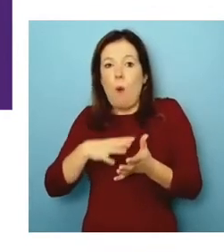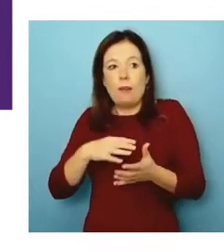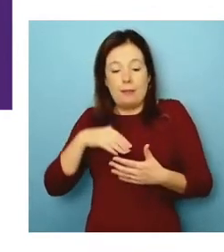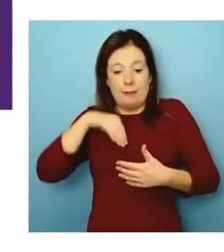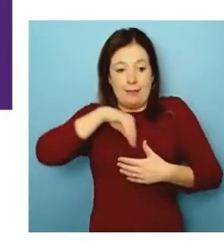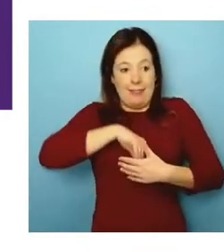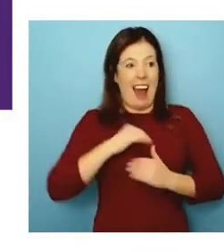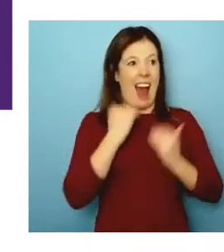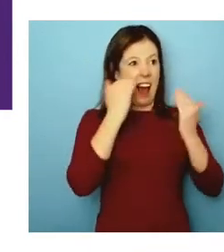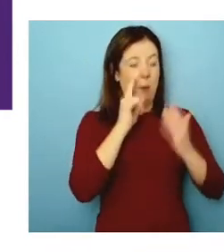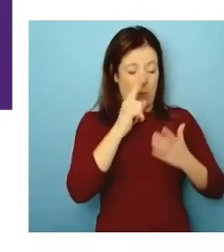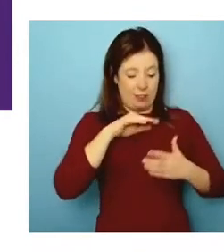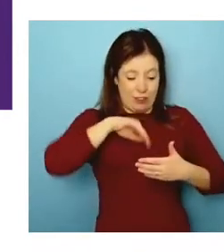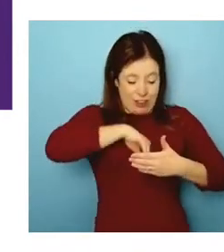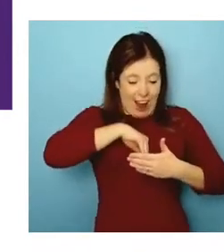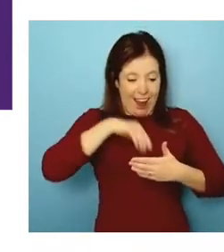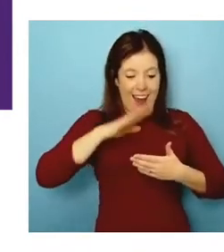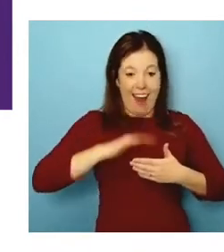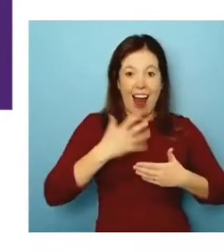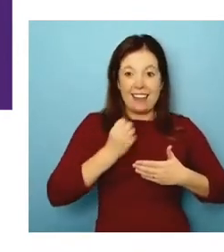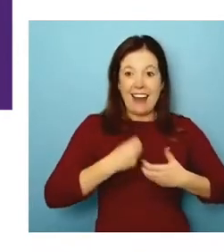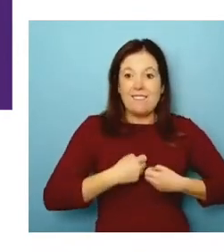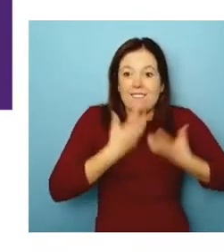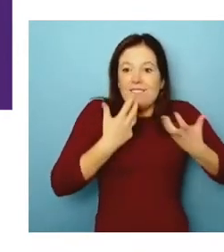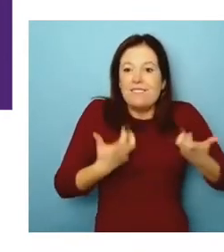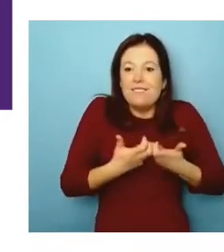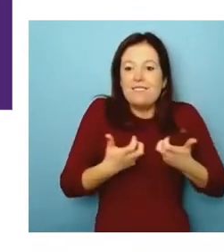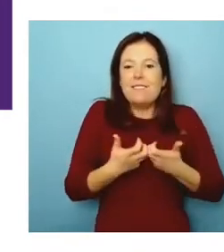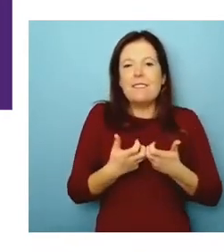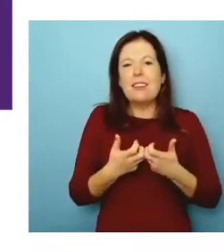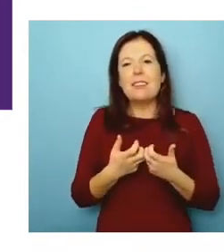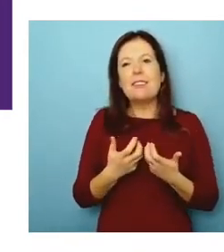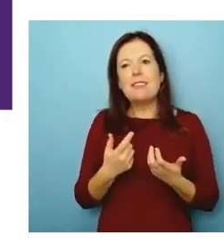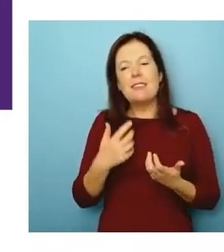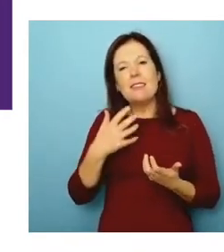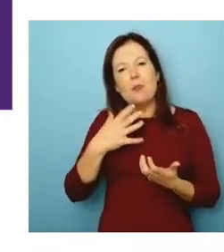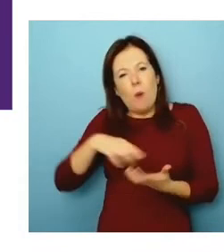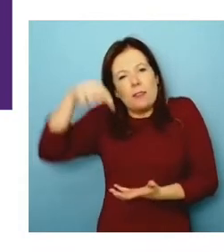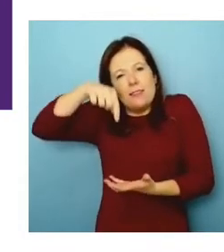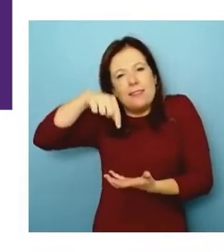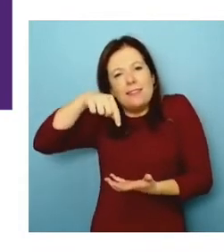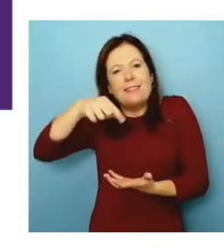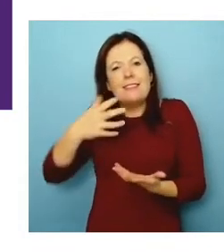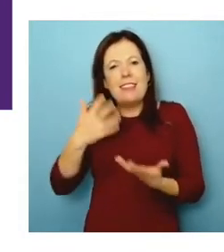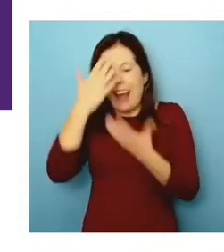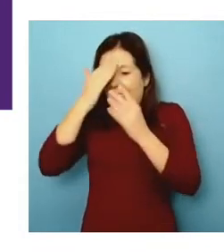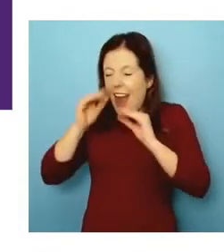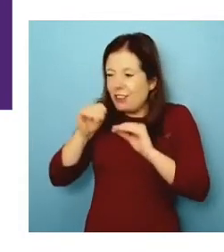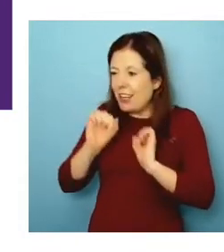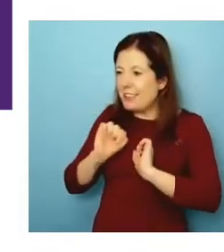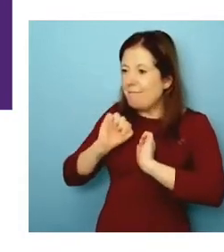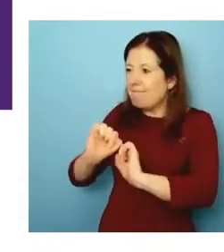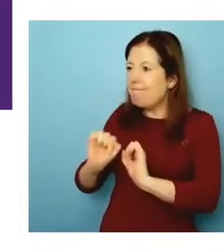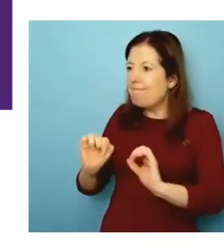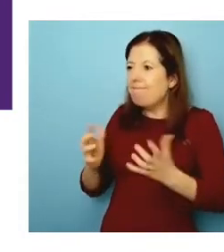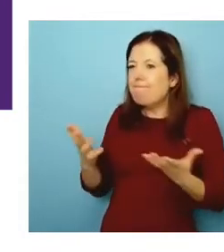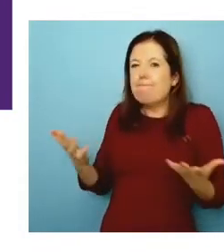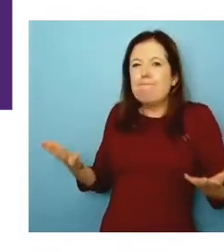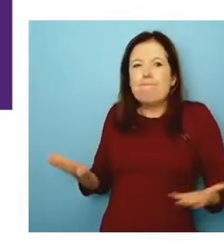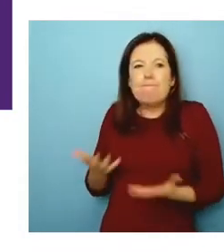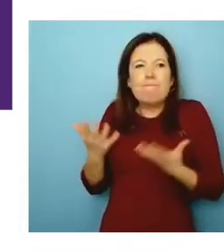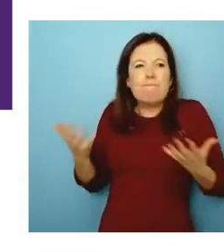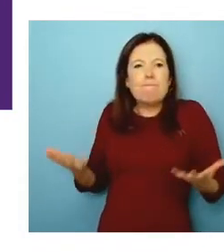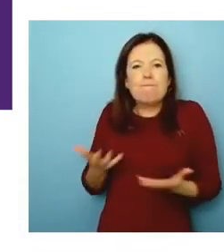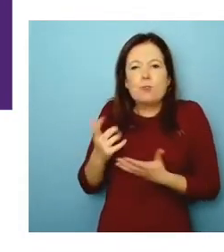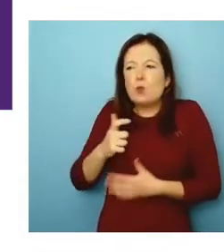Um, and that was very important for us because we thought that that was lacking. We thought that was lacking in education. This idea of, of